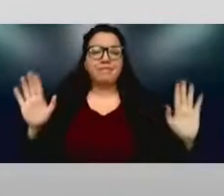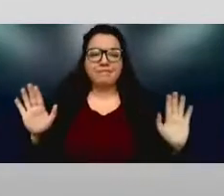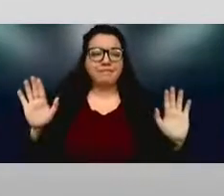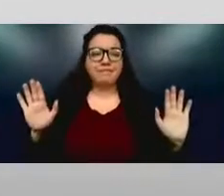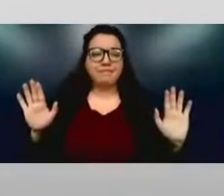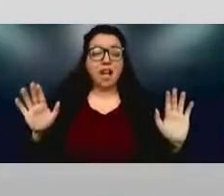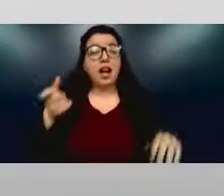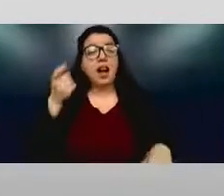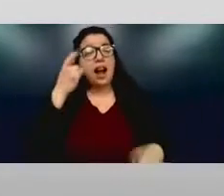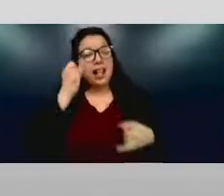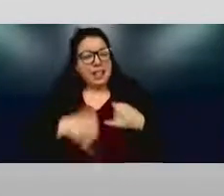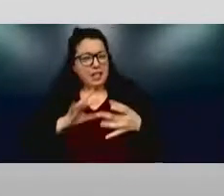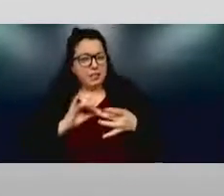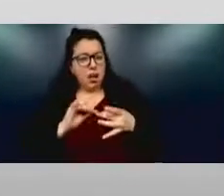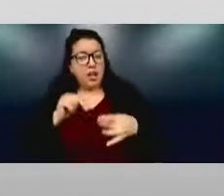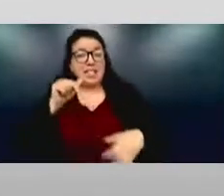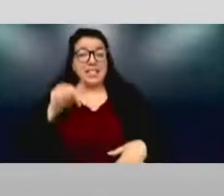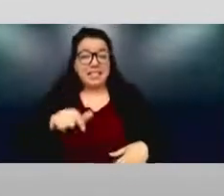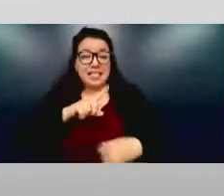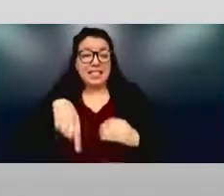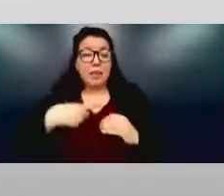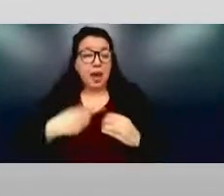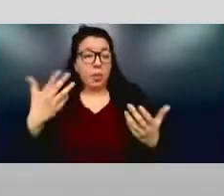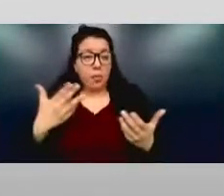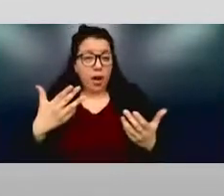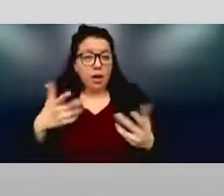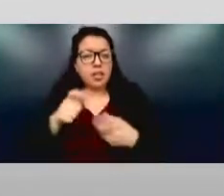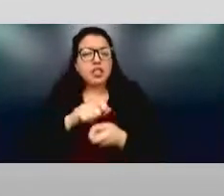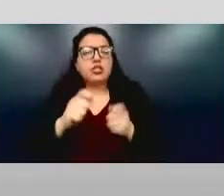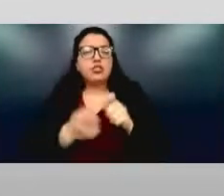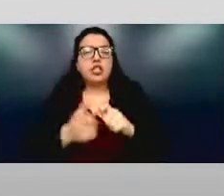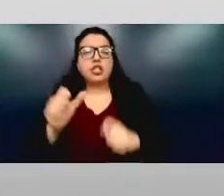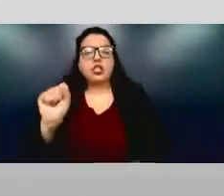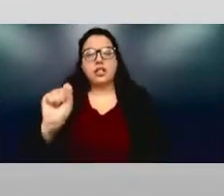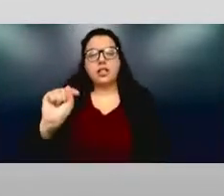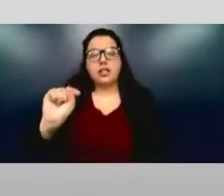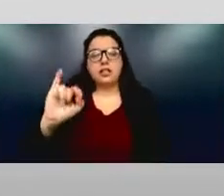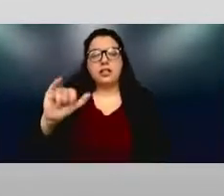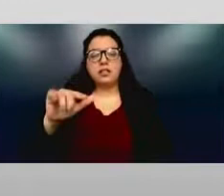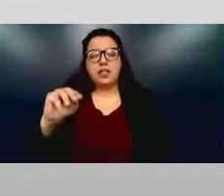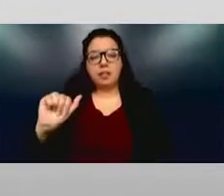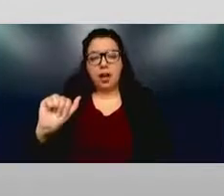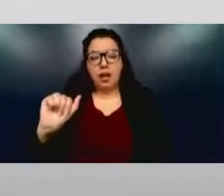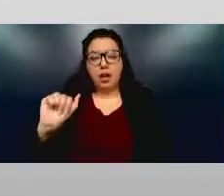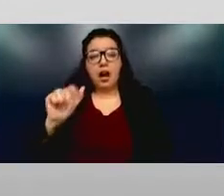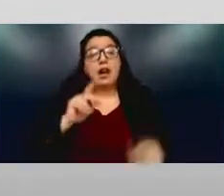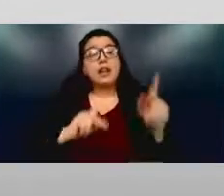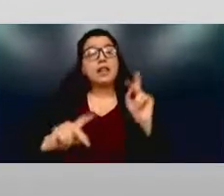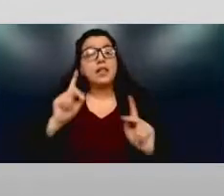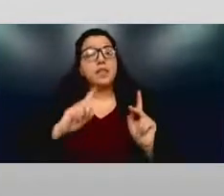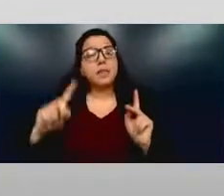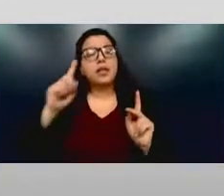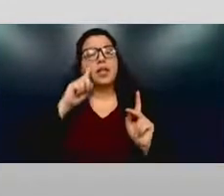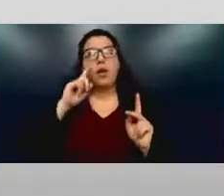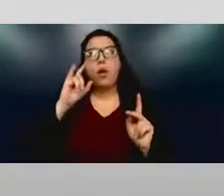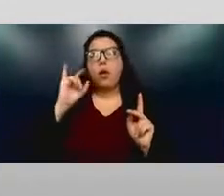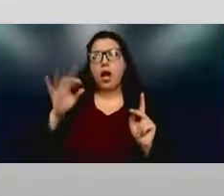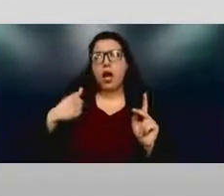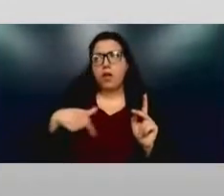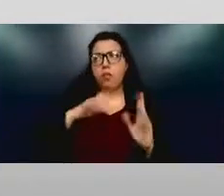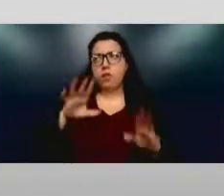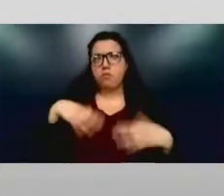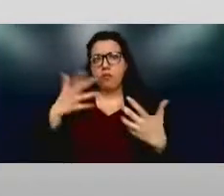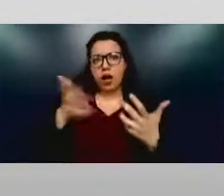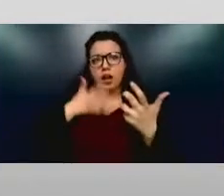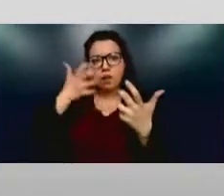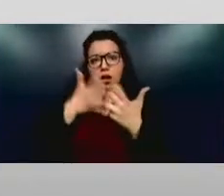because people think that they're lowering the bar for people with disabilities when they do these things. They think that you're not going to get the